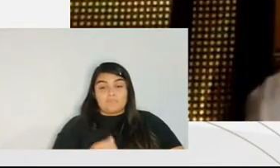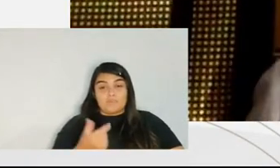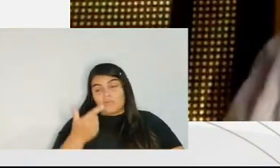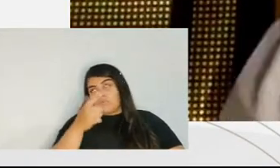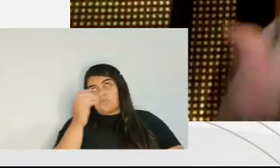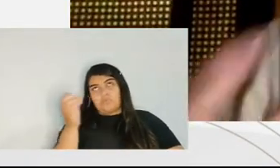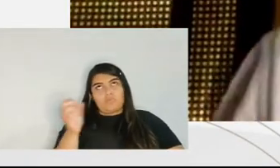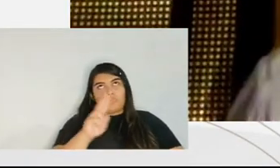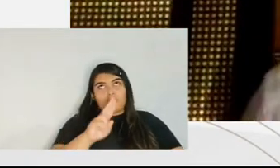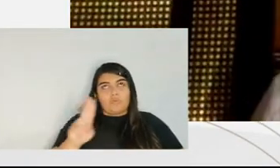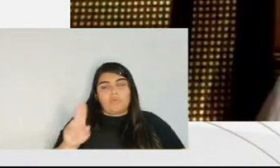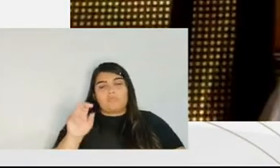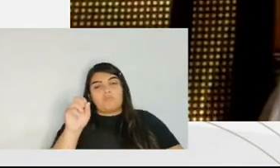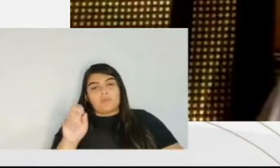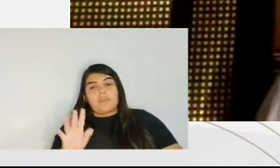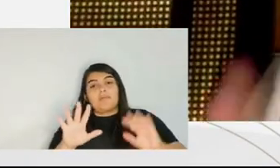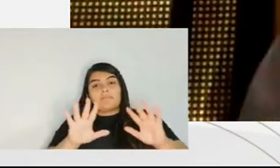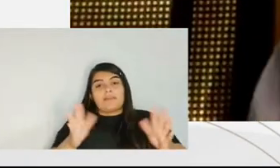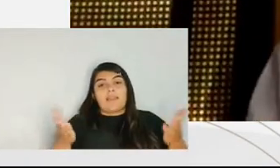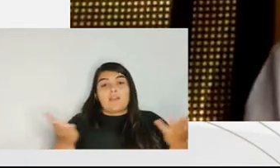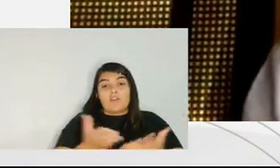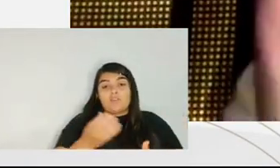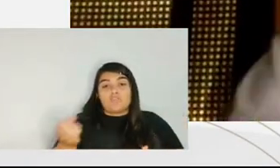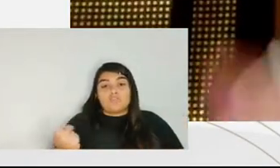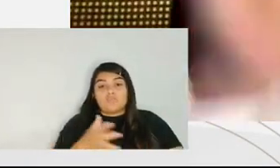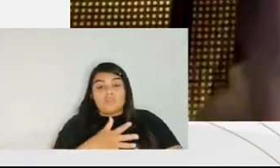in plea bargaining of course with a different name